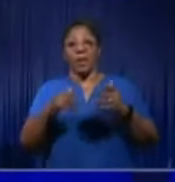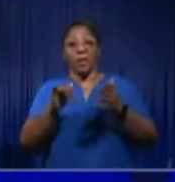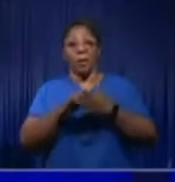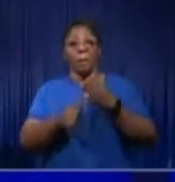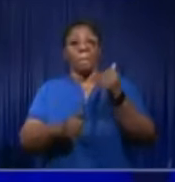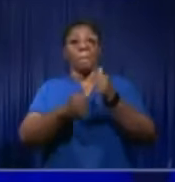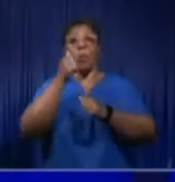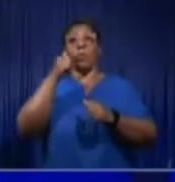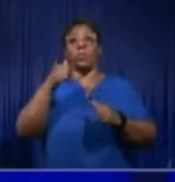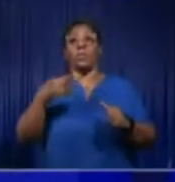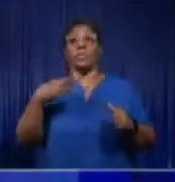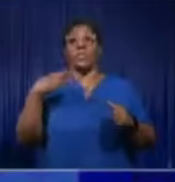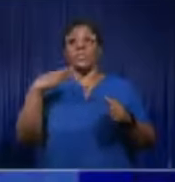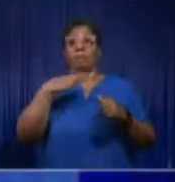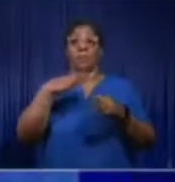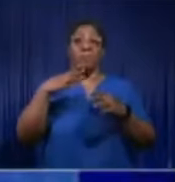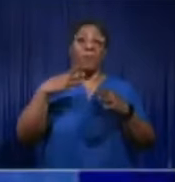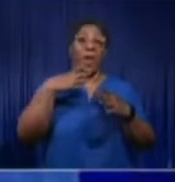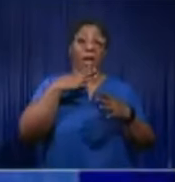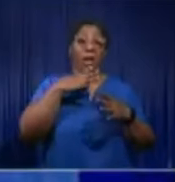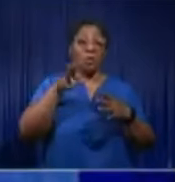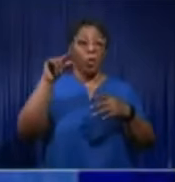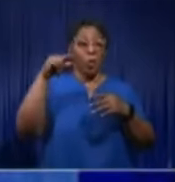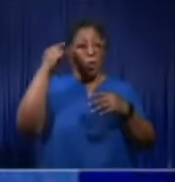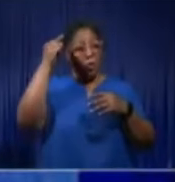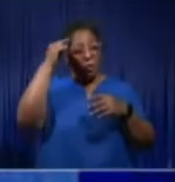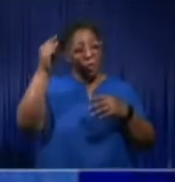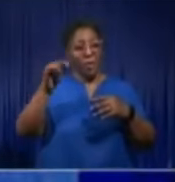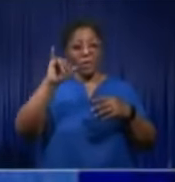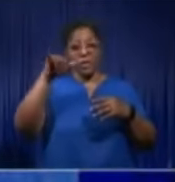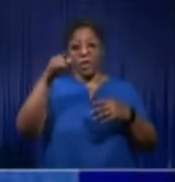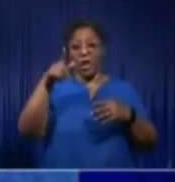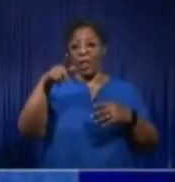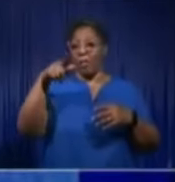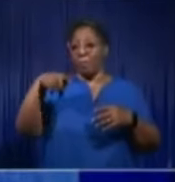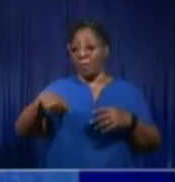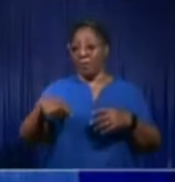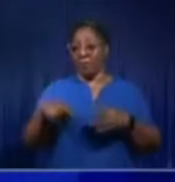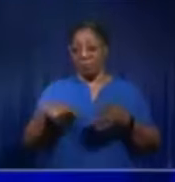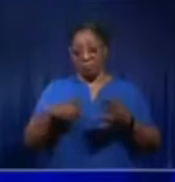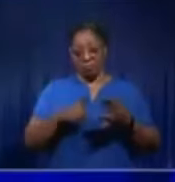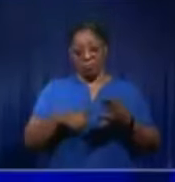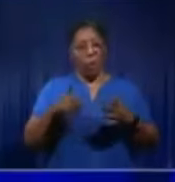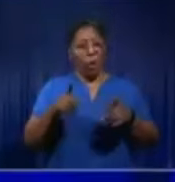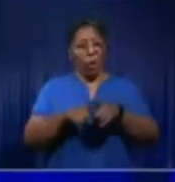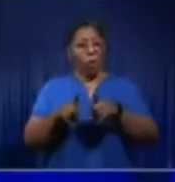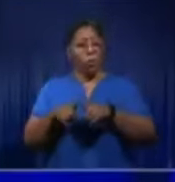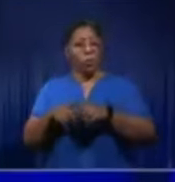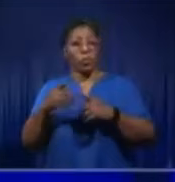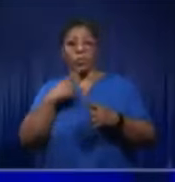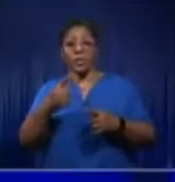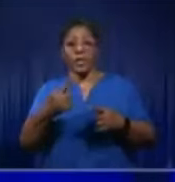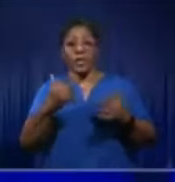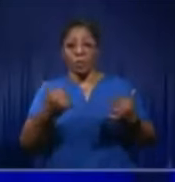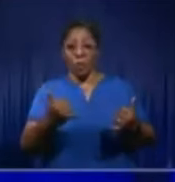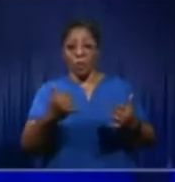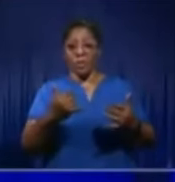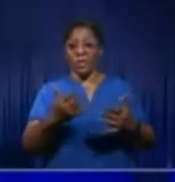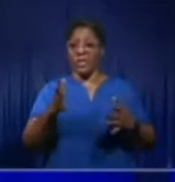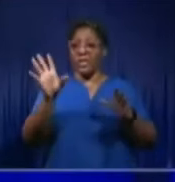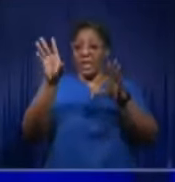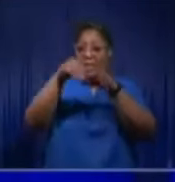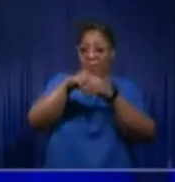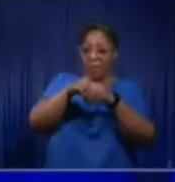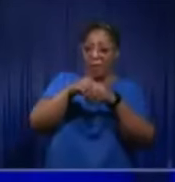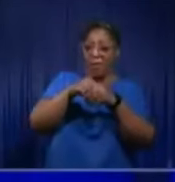Jamaica Labour Party government. Who also said that she is no part of the deception team. So, I want to